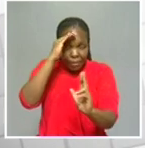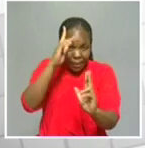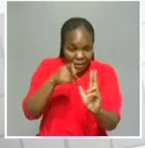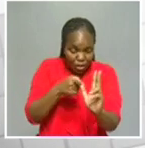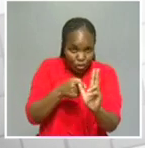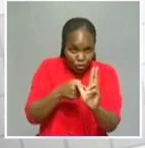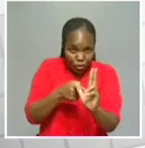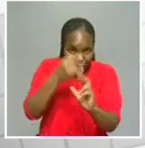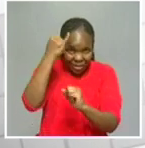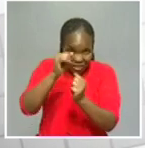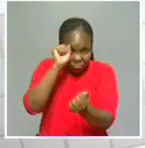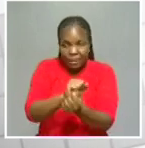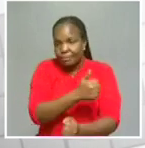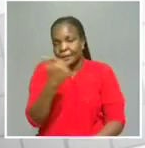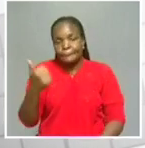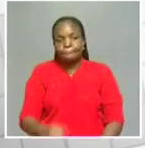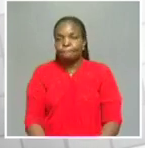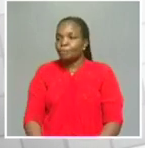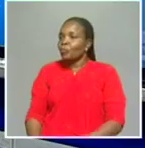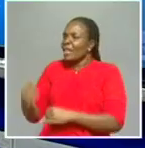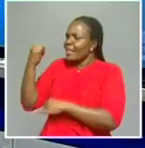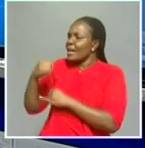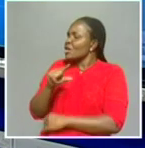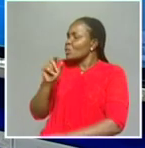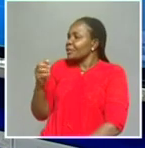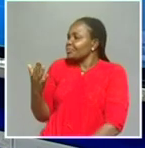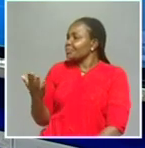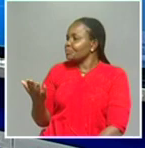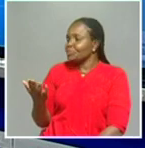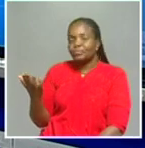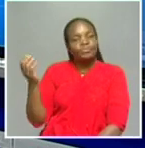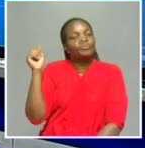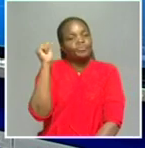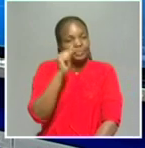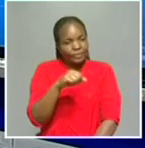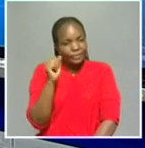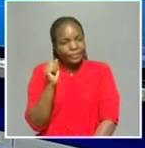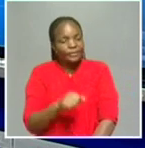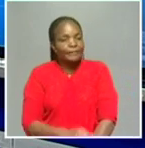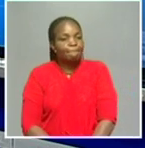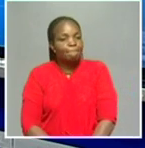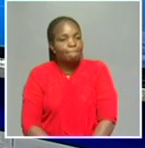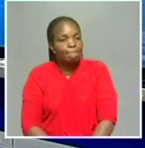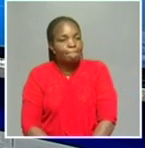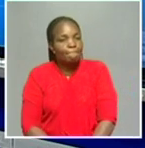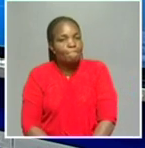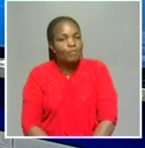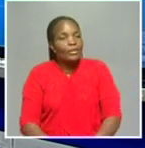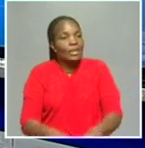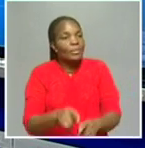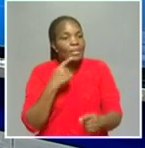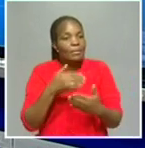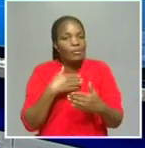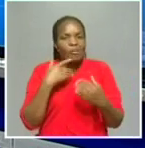suspects are arrested. Any final remarks, Major General? Yes. And as I said, there were a lot of issues,